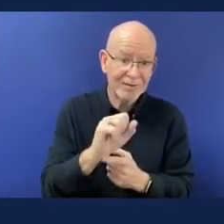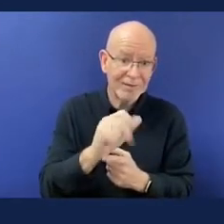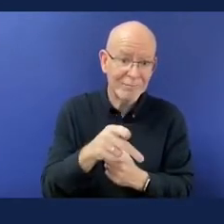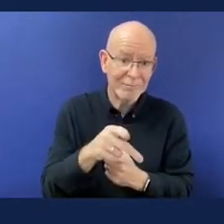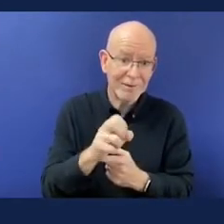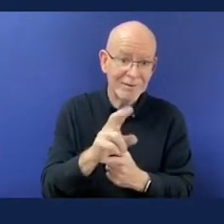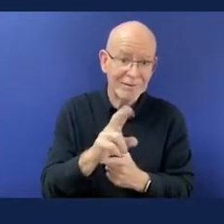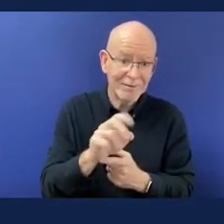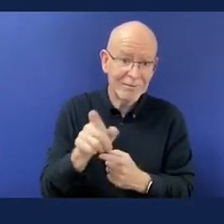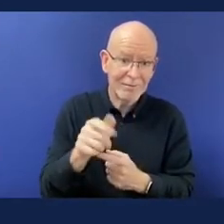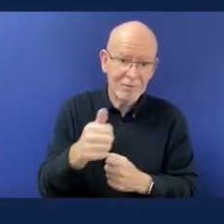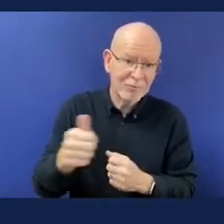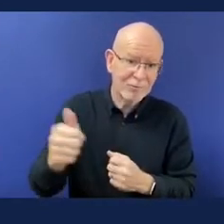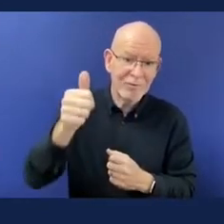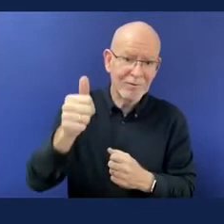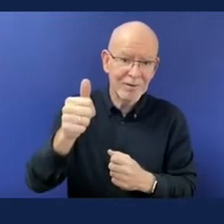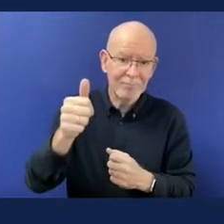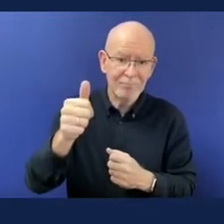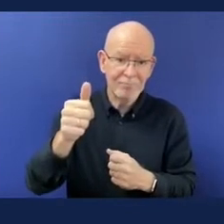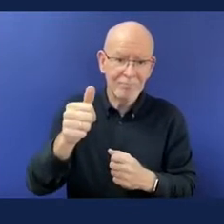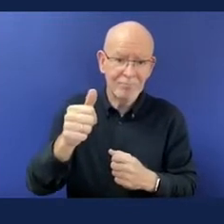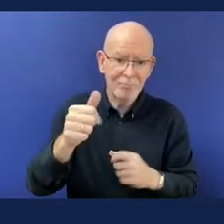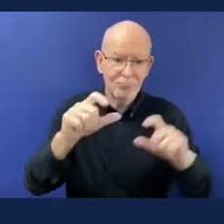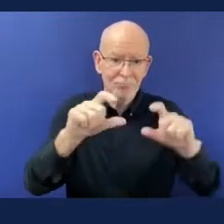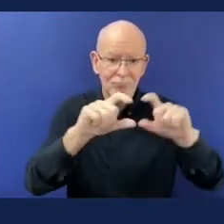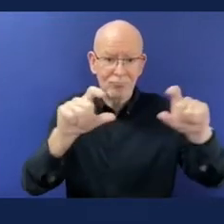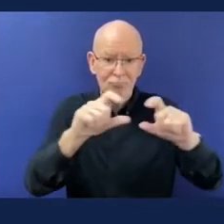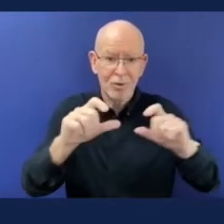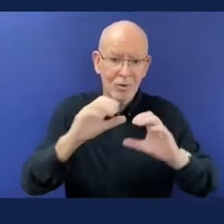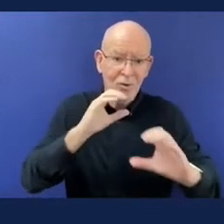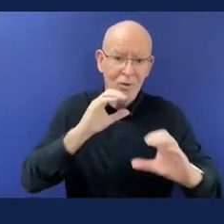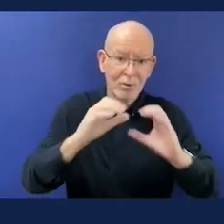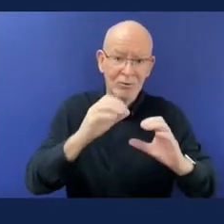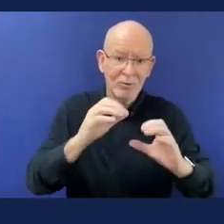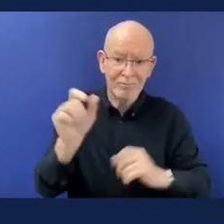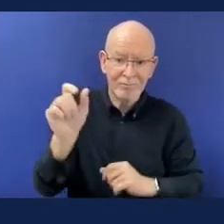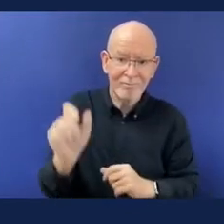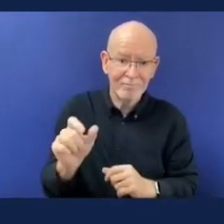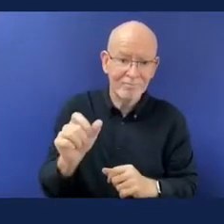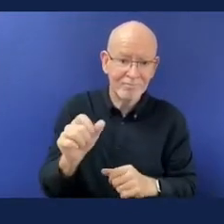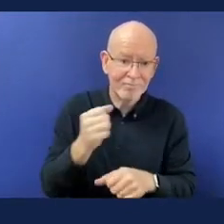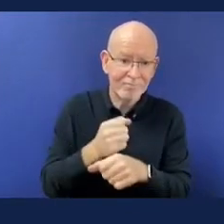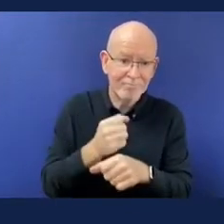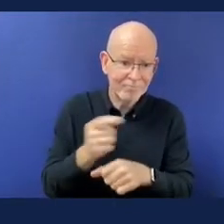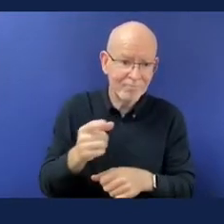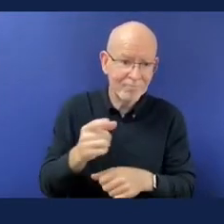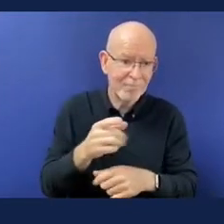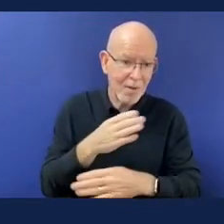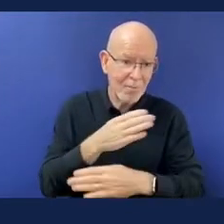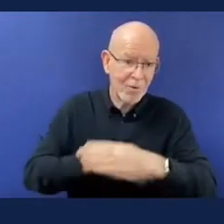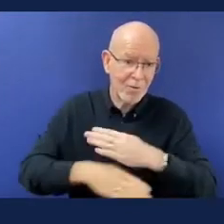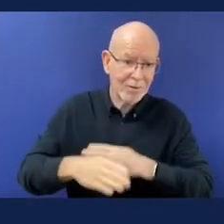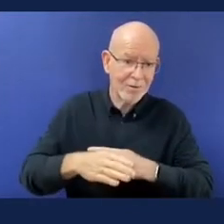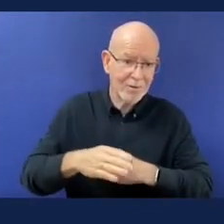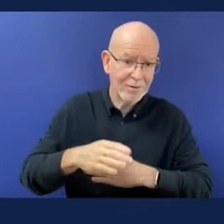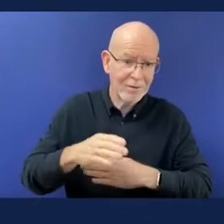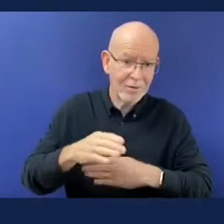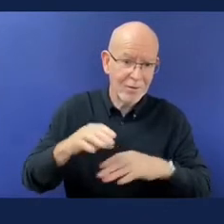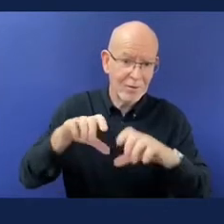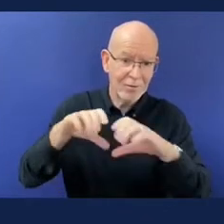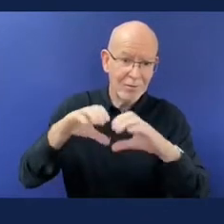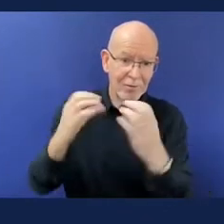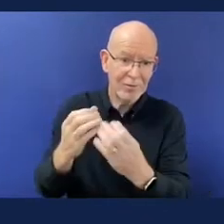let's start with Craig Spence and his presentation on We The 15 campaign and